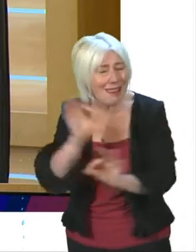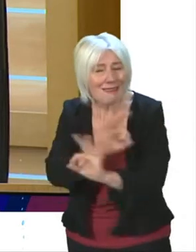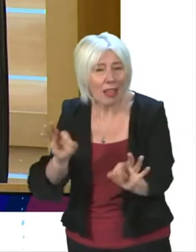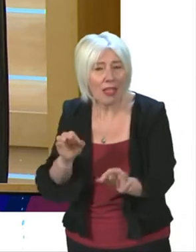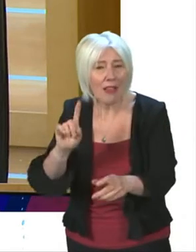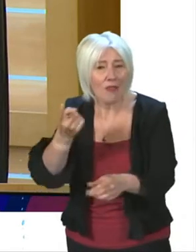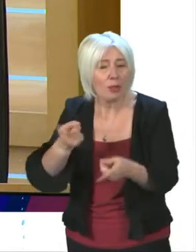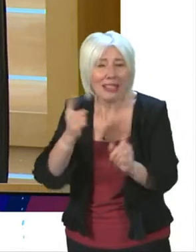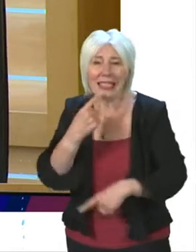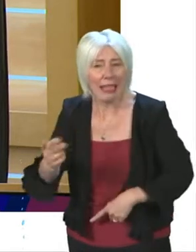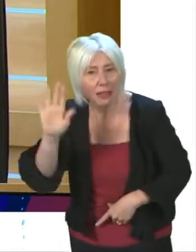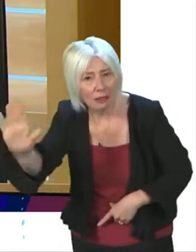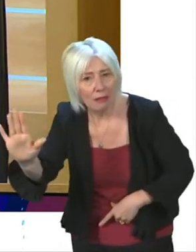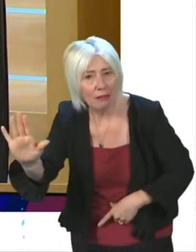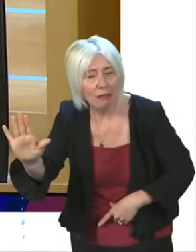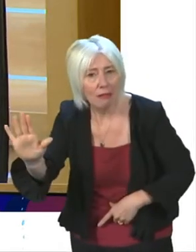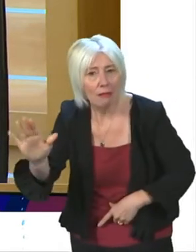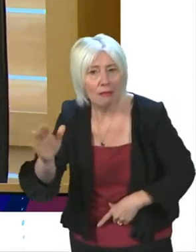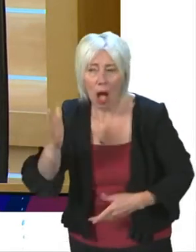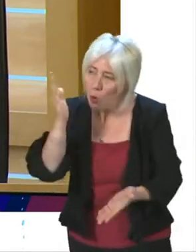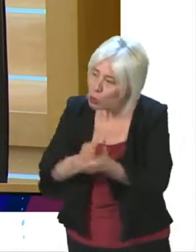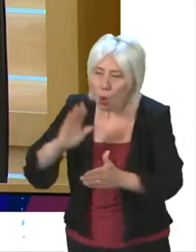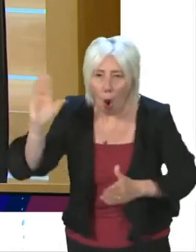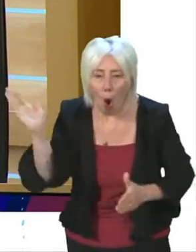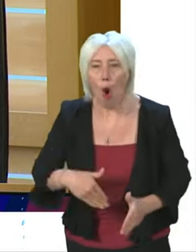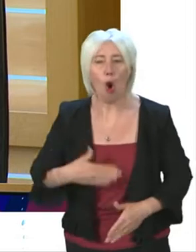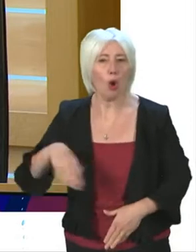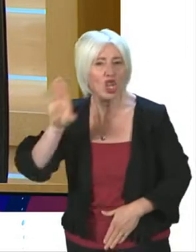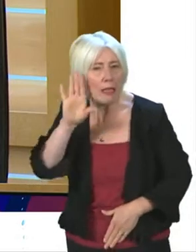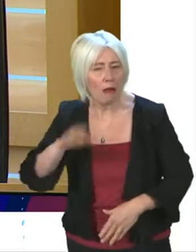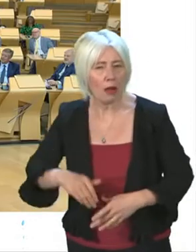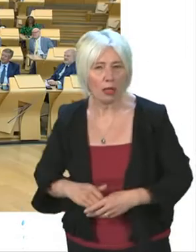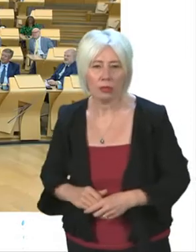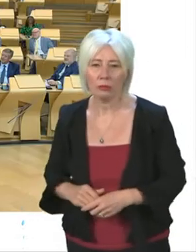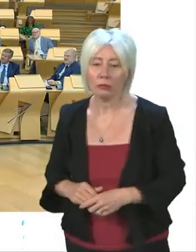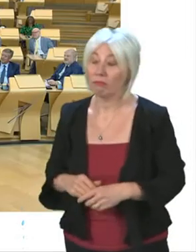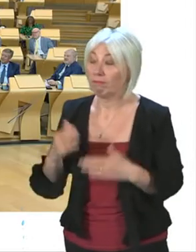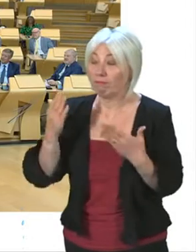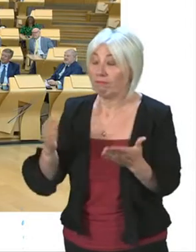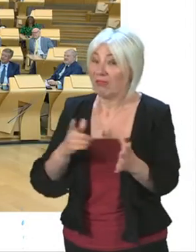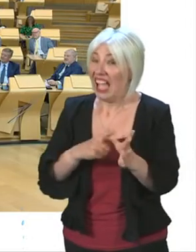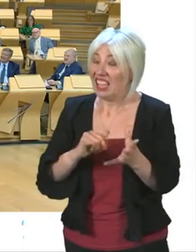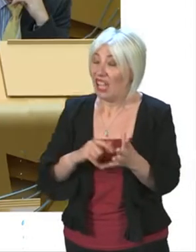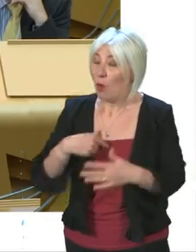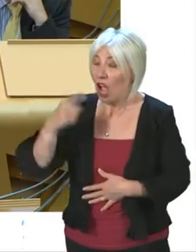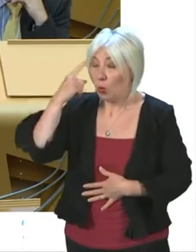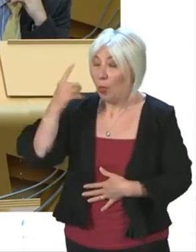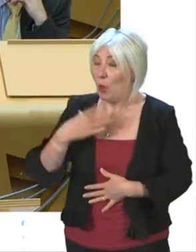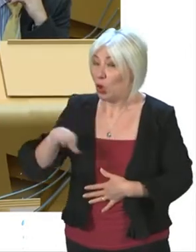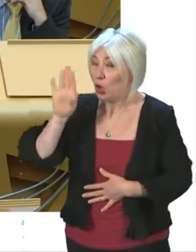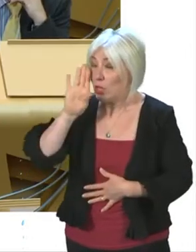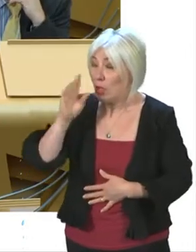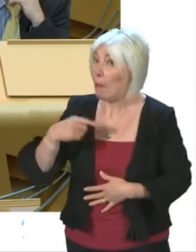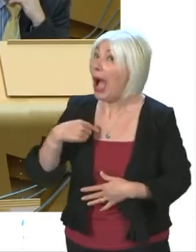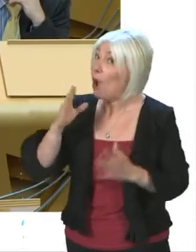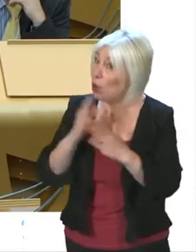Minister is saying. And I'm sure that we would all like to hear this session. First Minister. I'm not sure Anna Sarwar will want to hear this, but I certainly